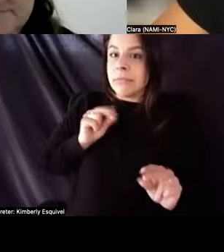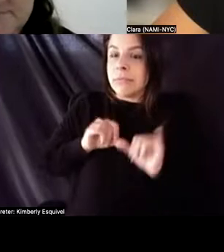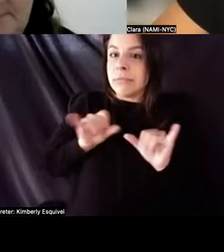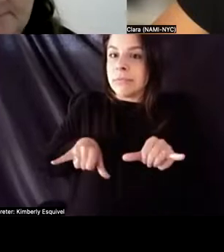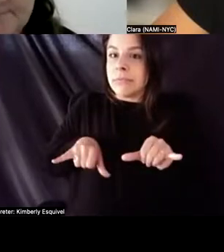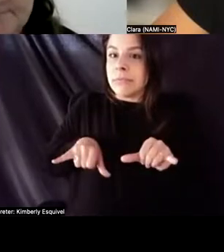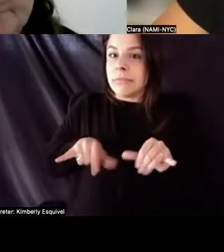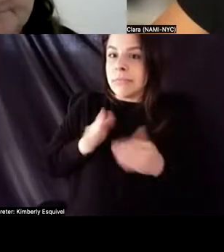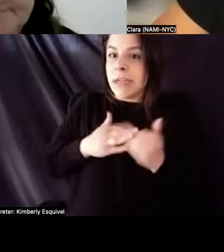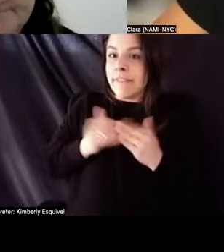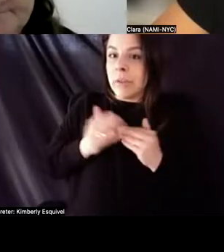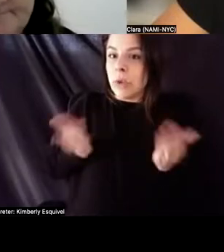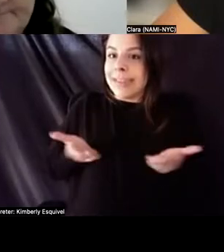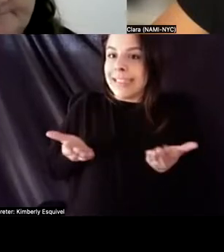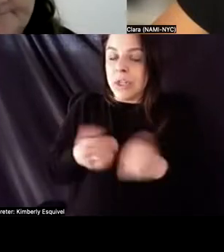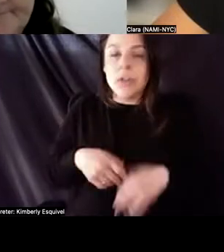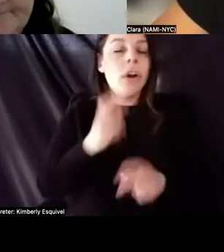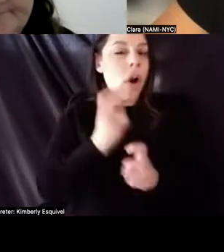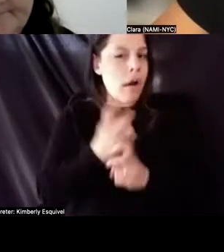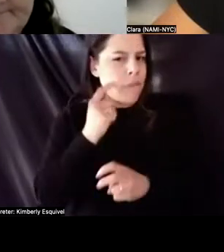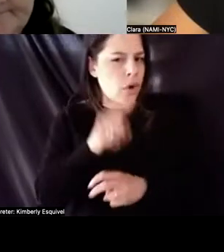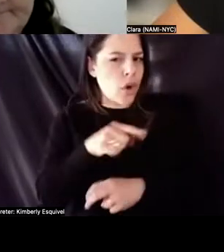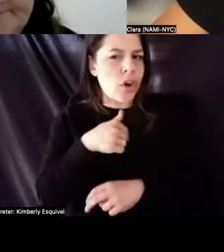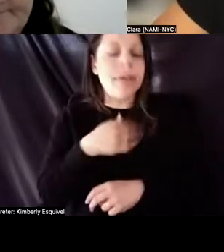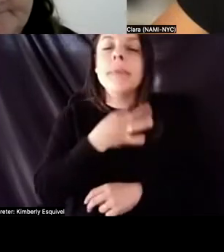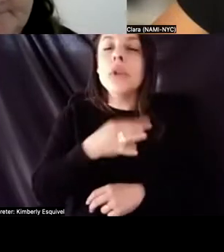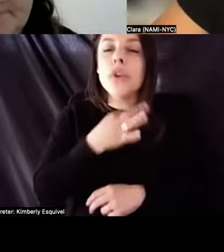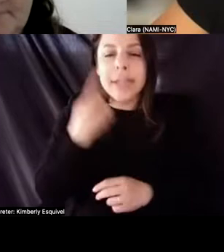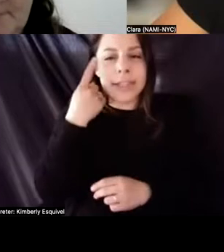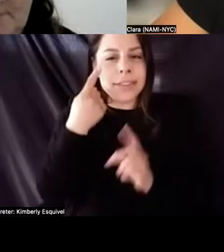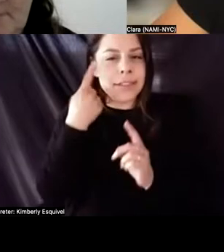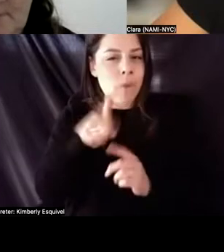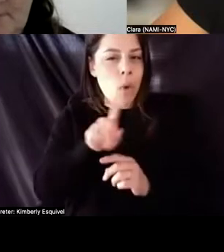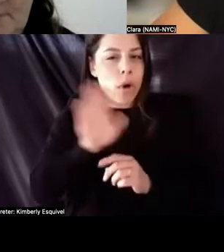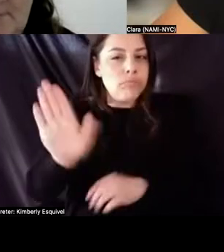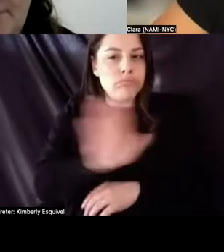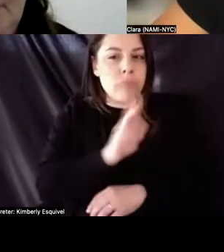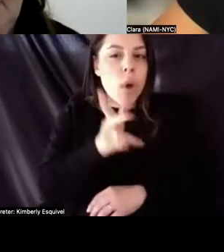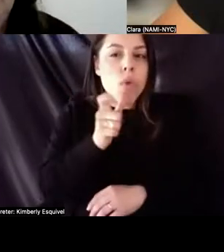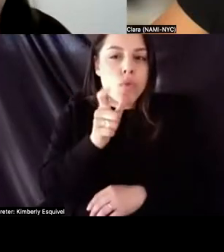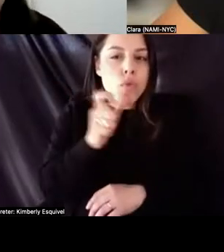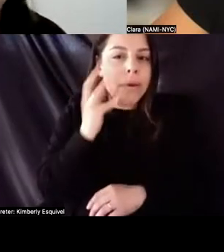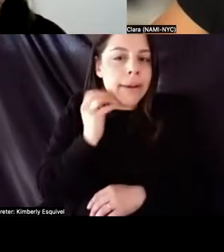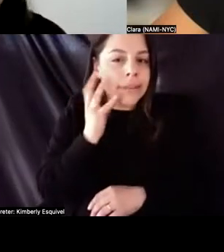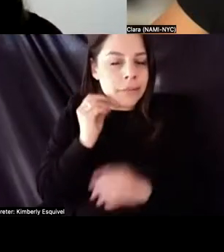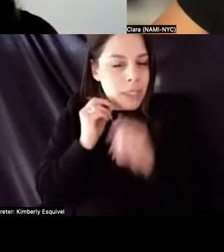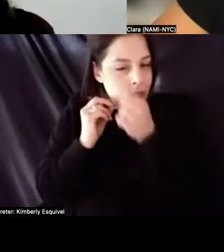it's just very hard for her. So I'm wondering from you guys, like, who have gone through, um,